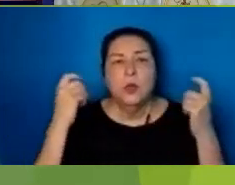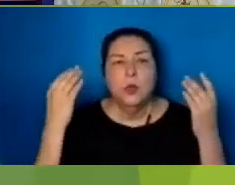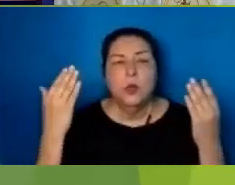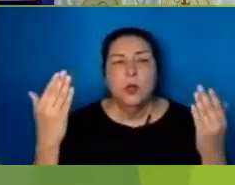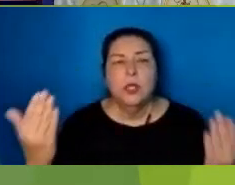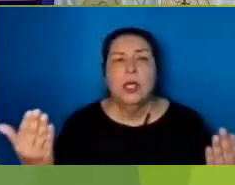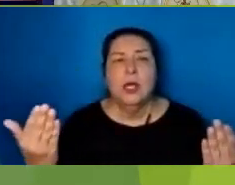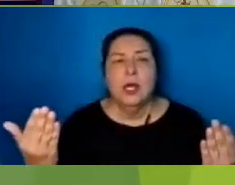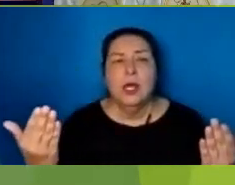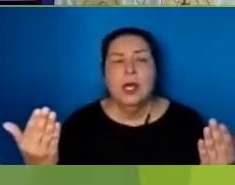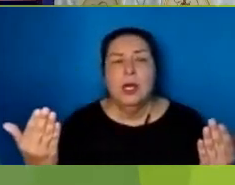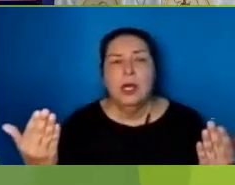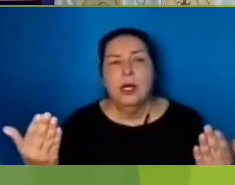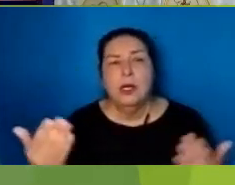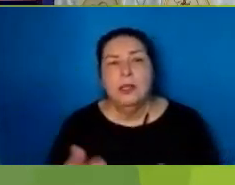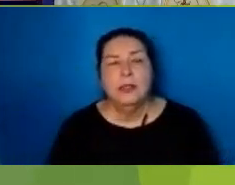Alleluia